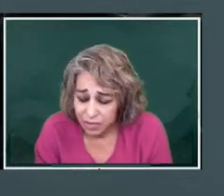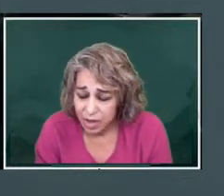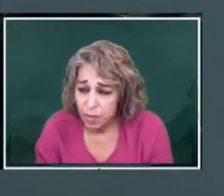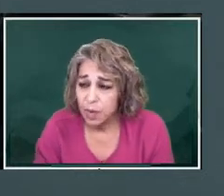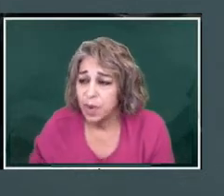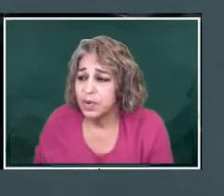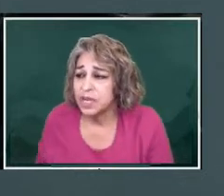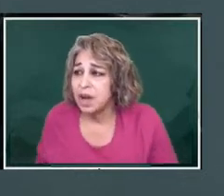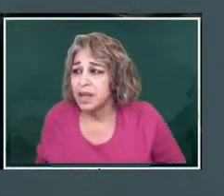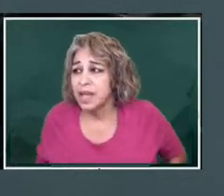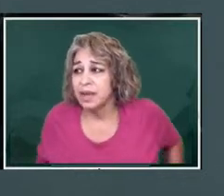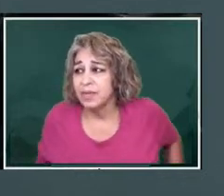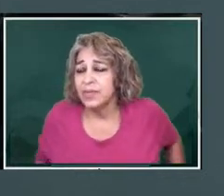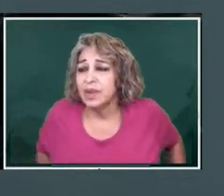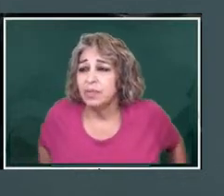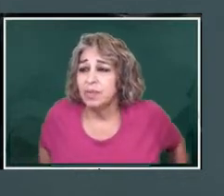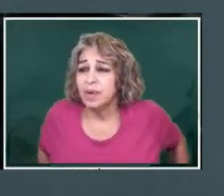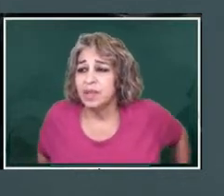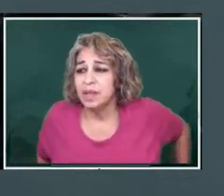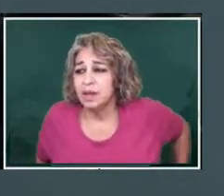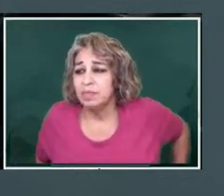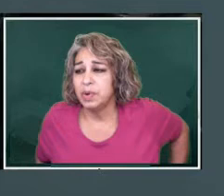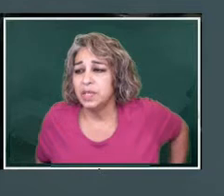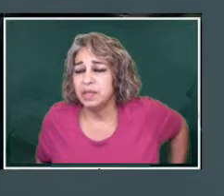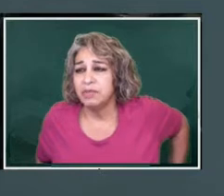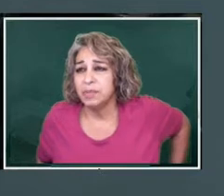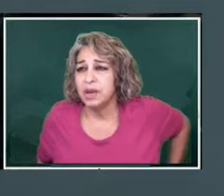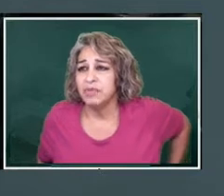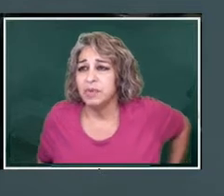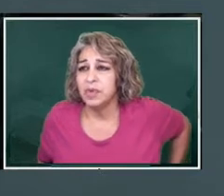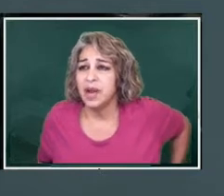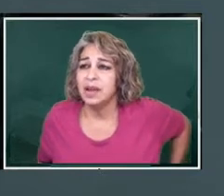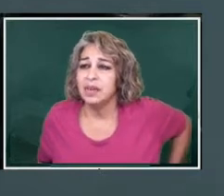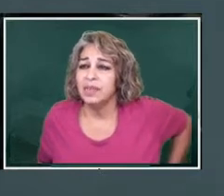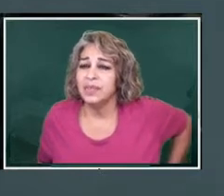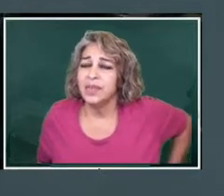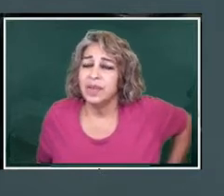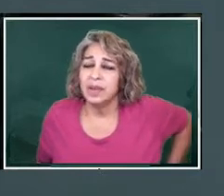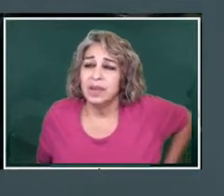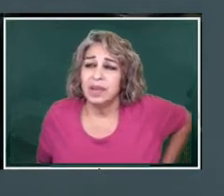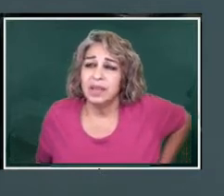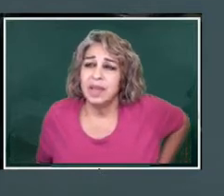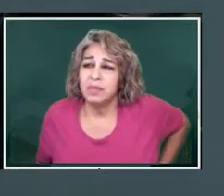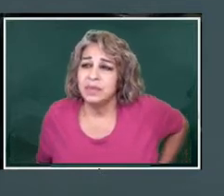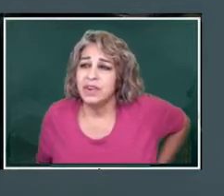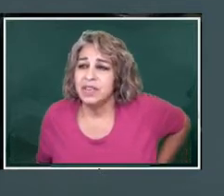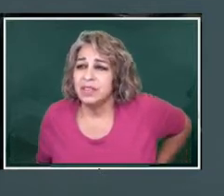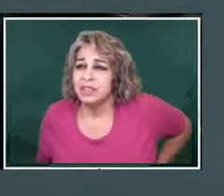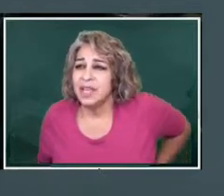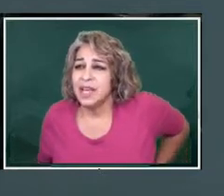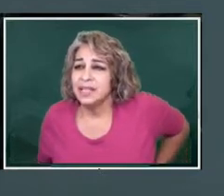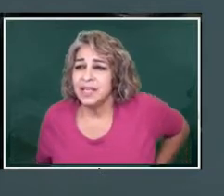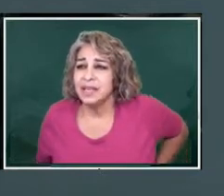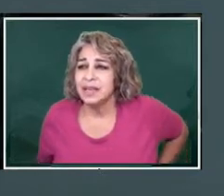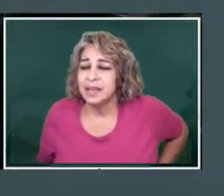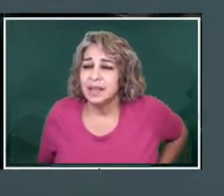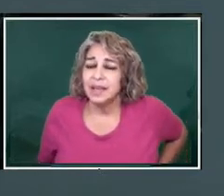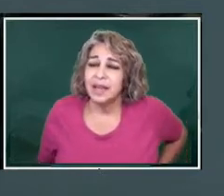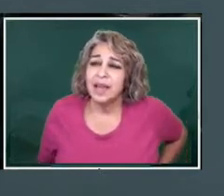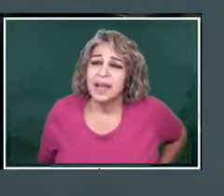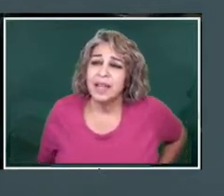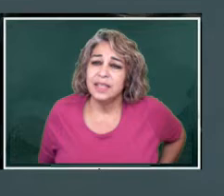yesterday when we were talking with a person from here, from Durango that was very enthusiastic